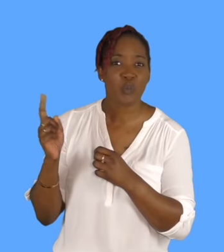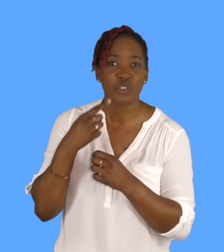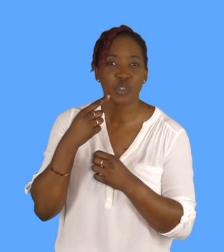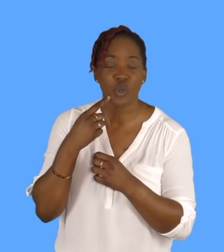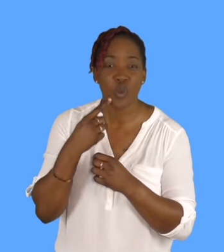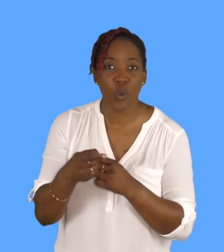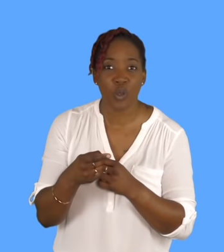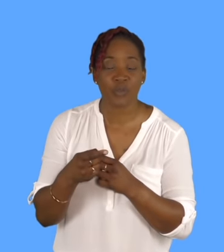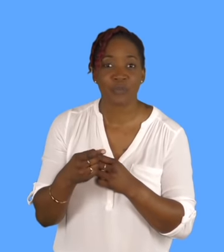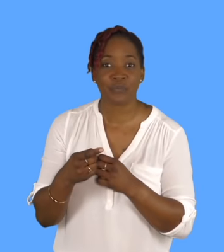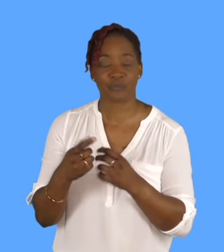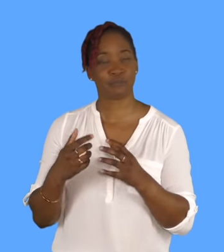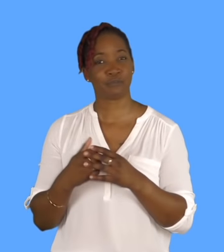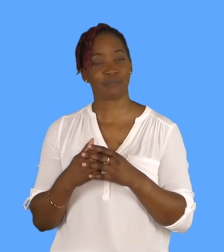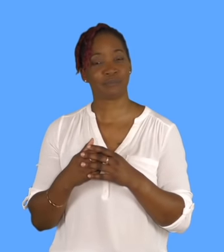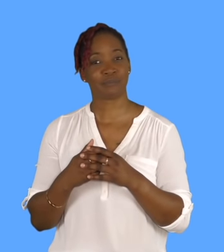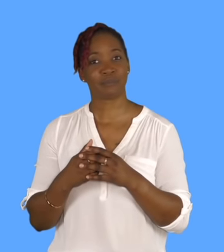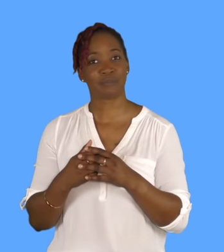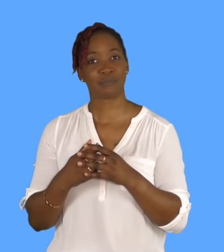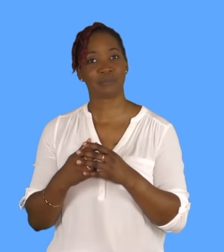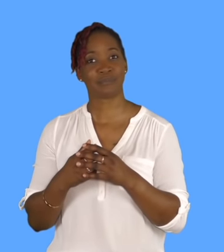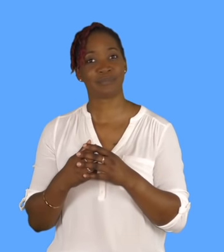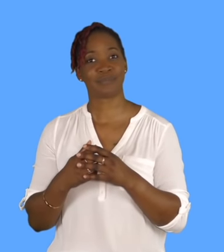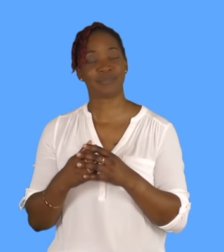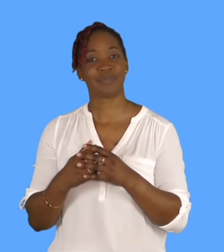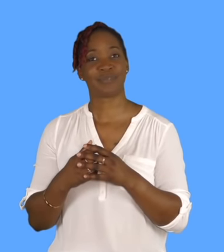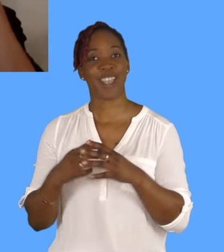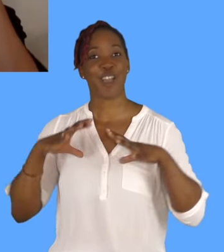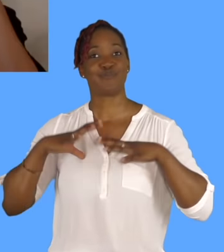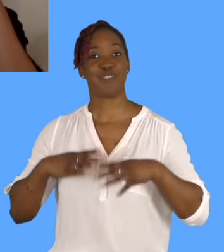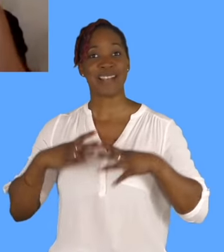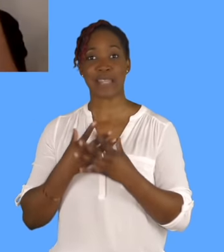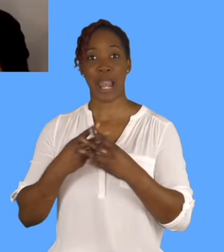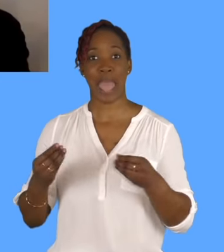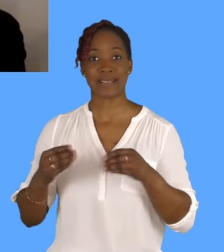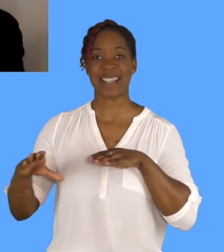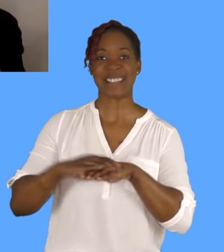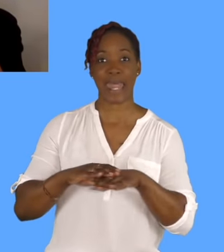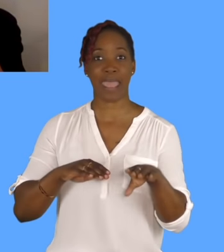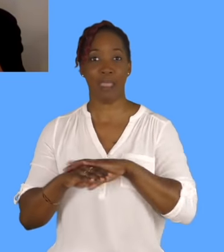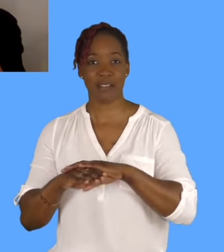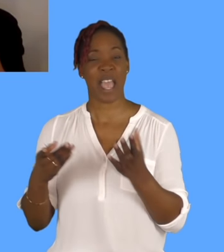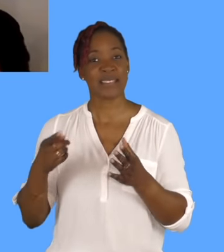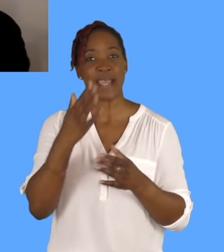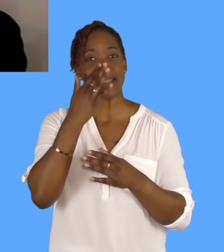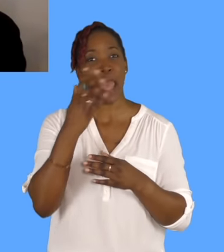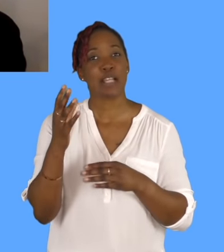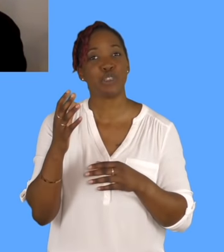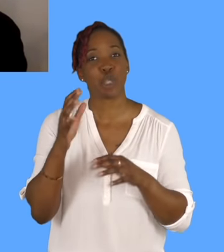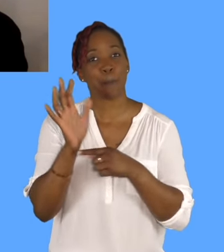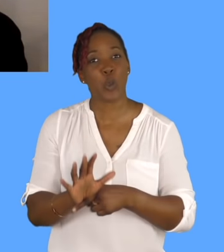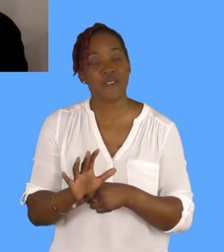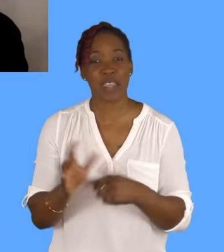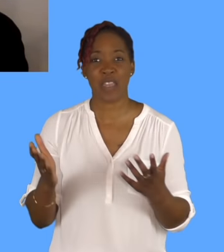Restless, Restless Natives. It's shot in about the 80s. It's a teen movie. It's good fun. All right, I'll watch it. party, good fun. Thanks,